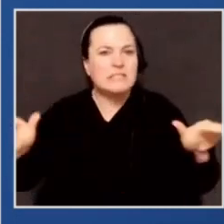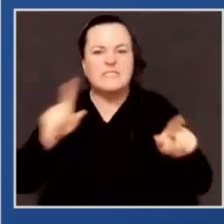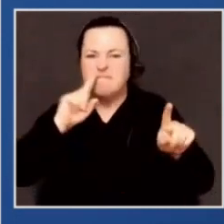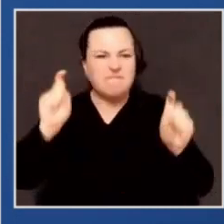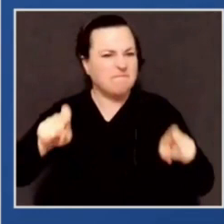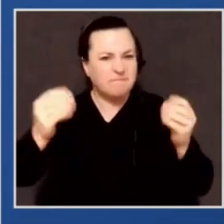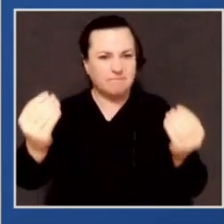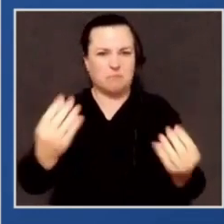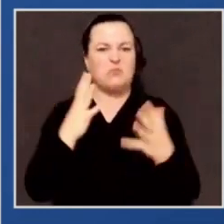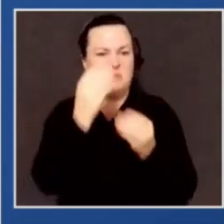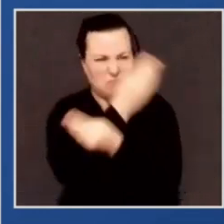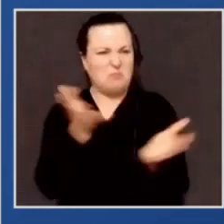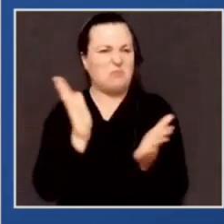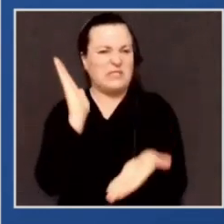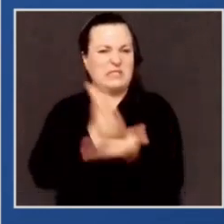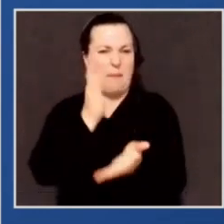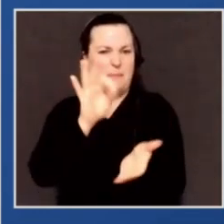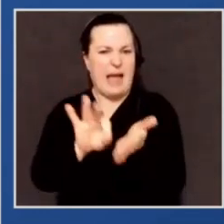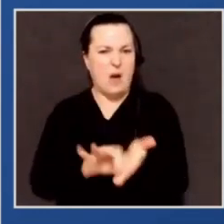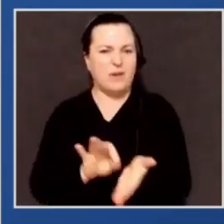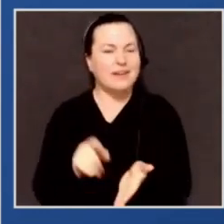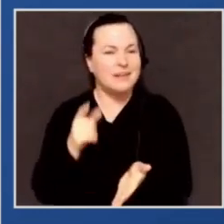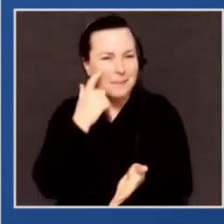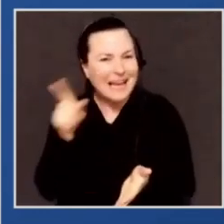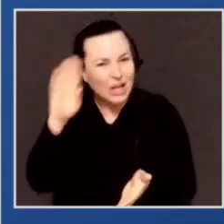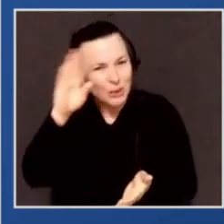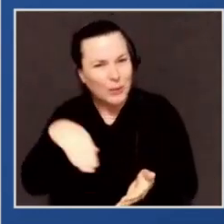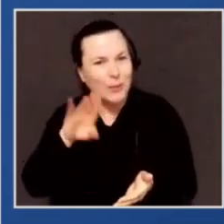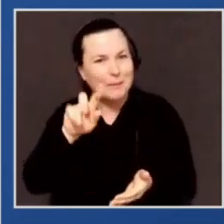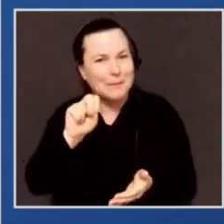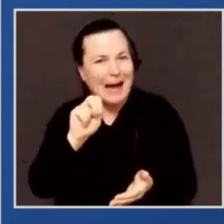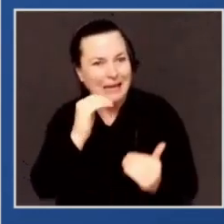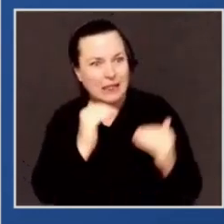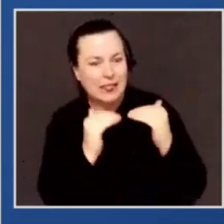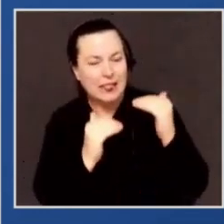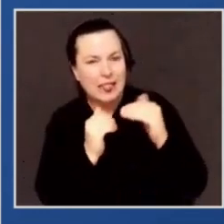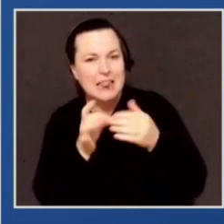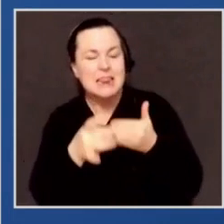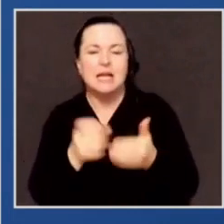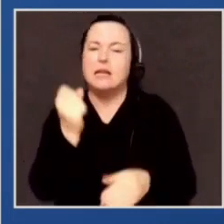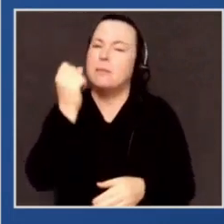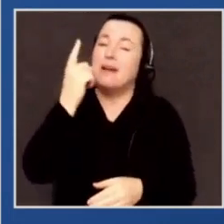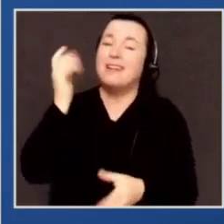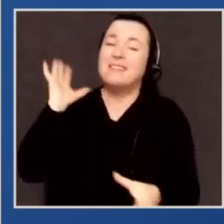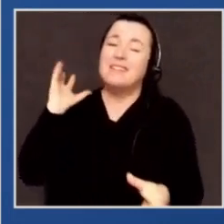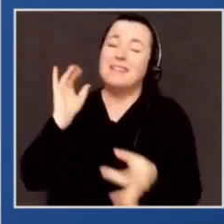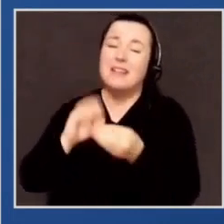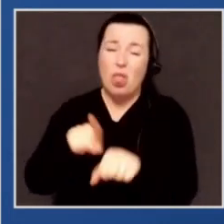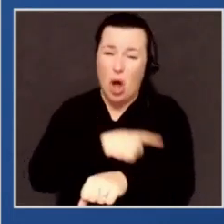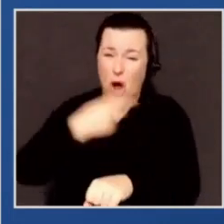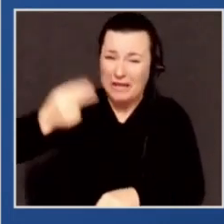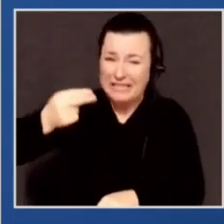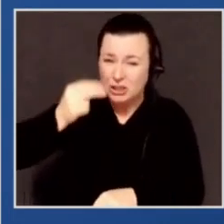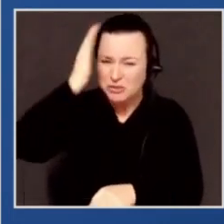what he said yesterday was extraordinary, but I think entirely consistent with Republican attacks on the voting process. And I'd like to